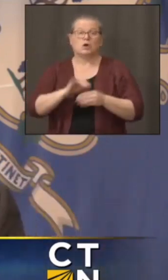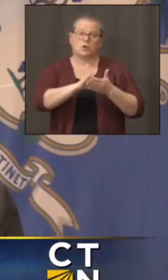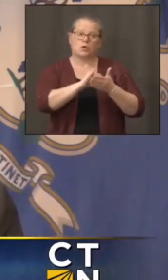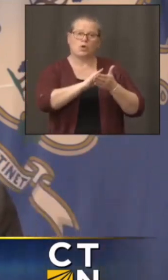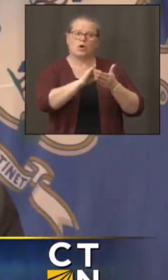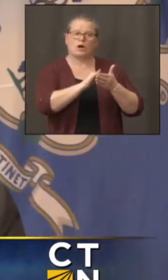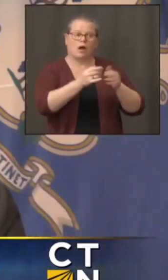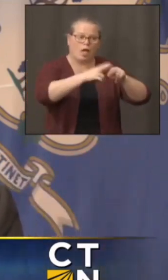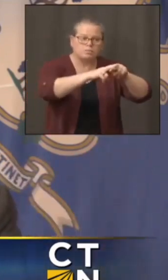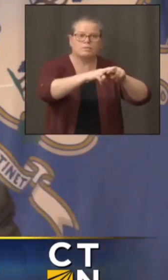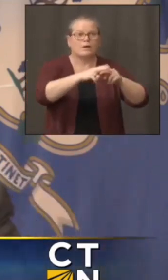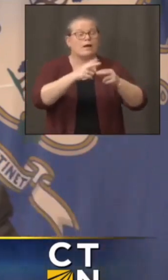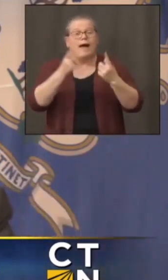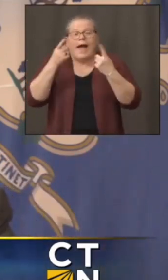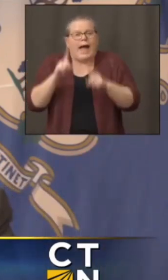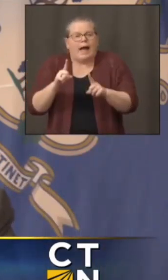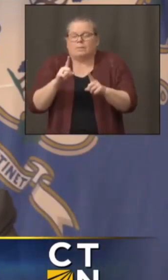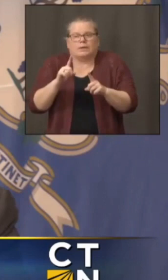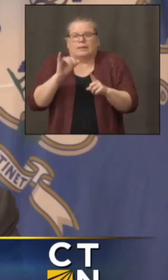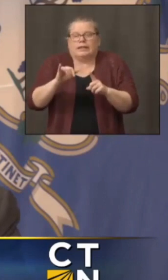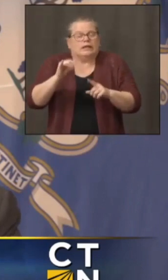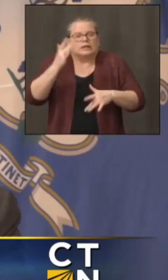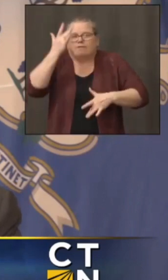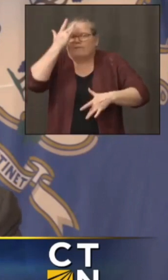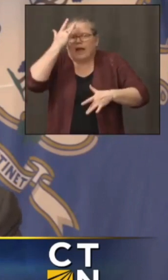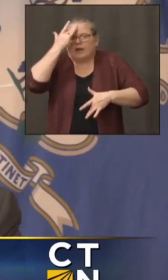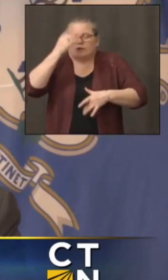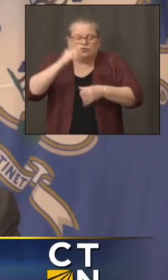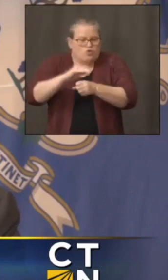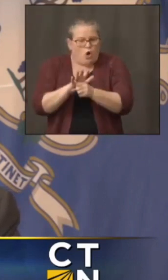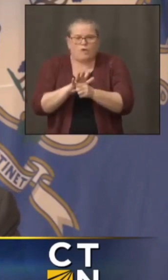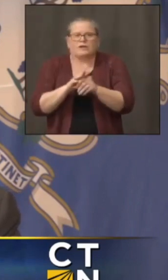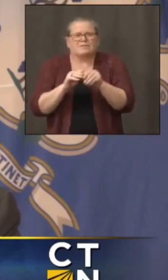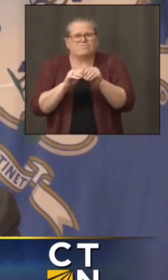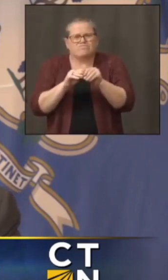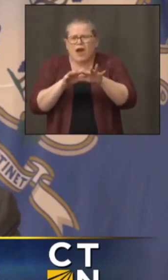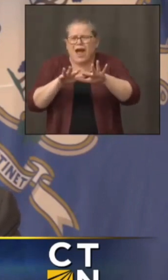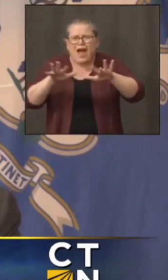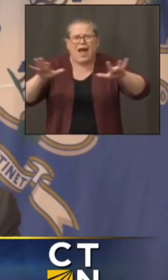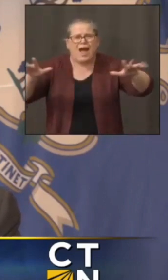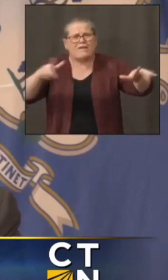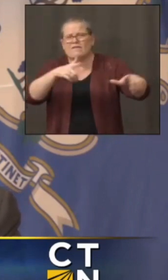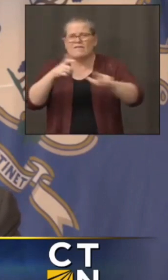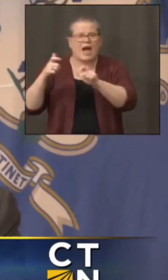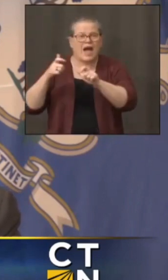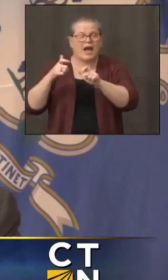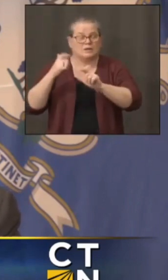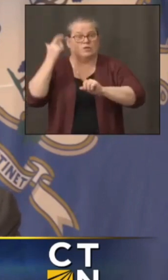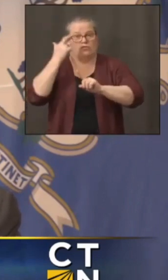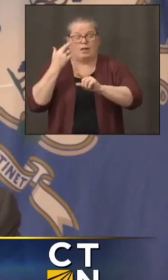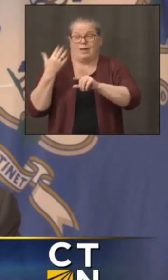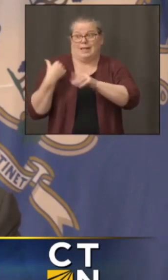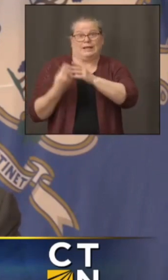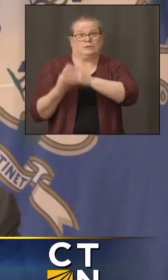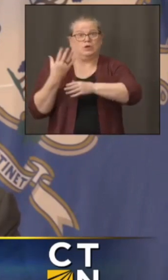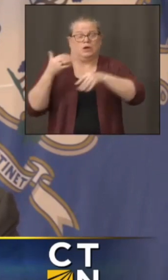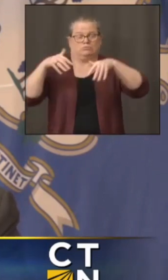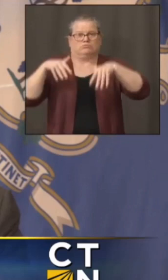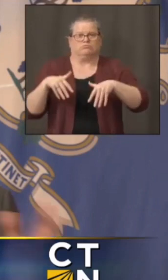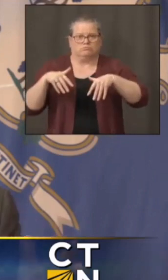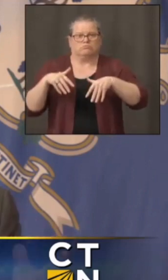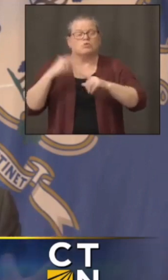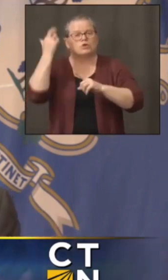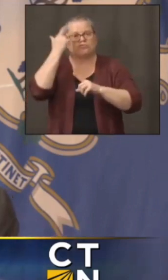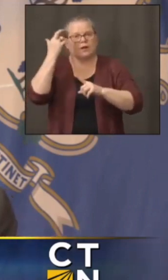virus knows no borders so we we control as much of our destiny as we can i i'd like to think that we have learned so much